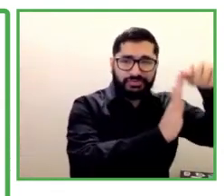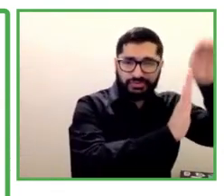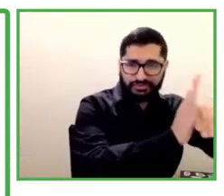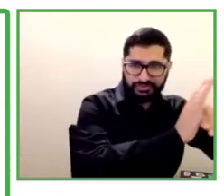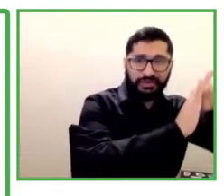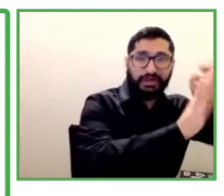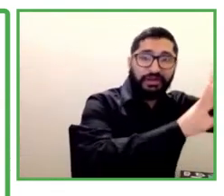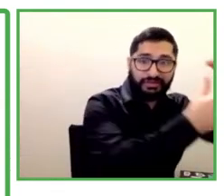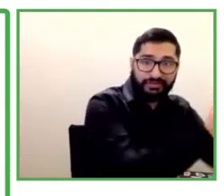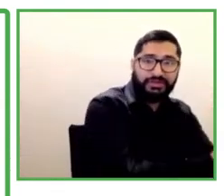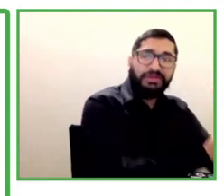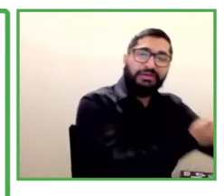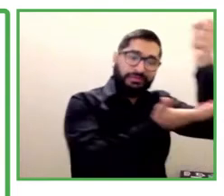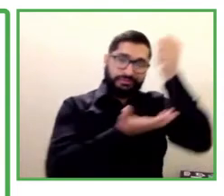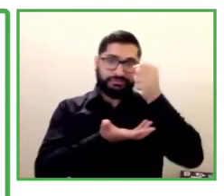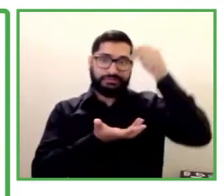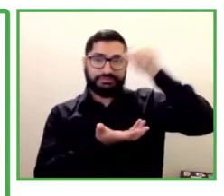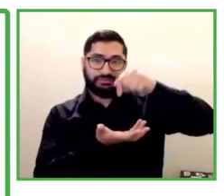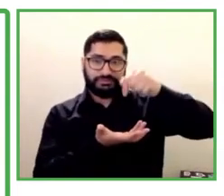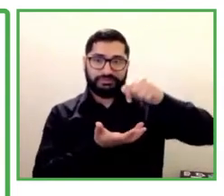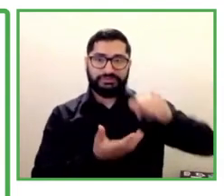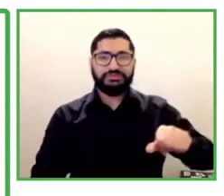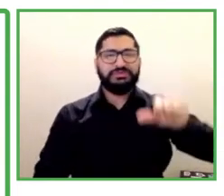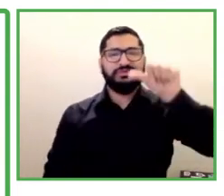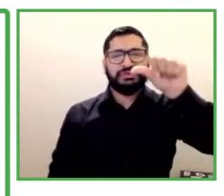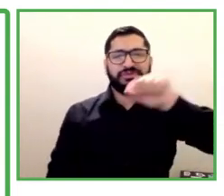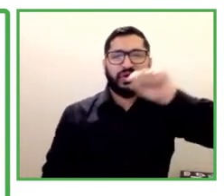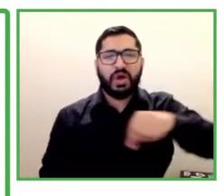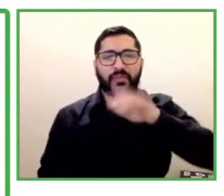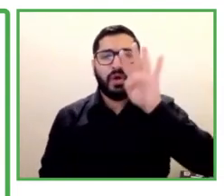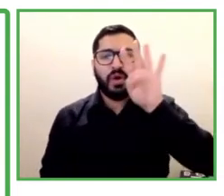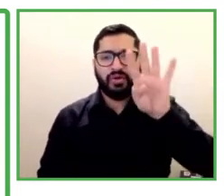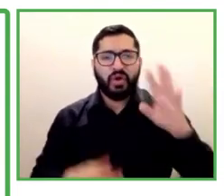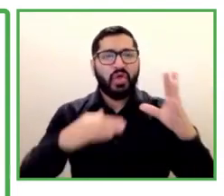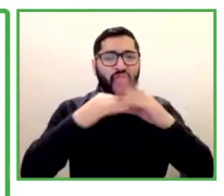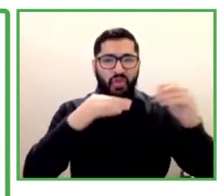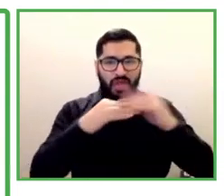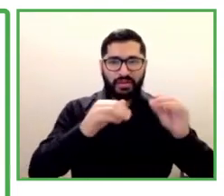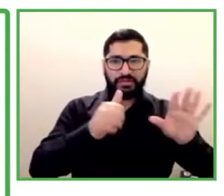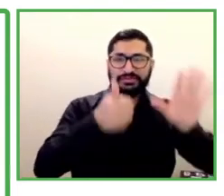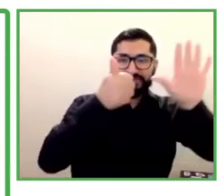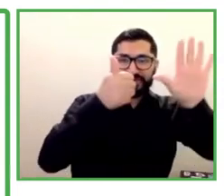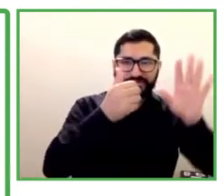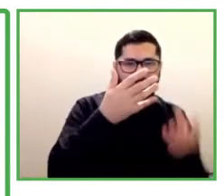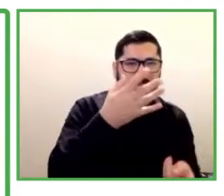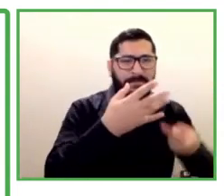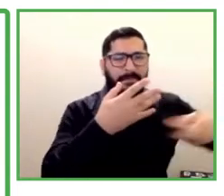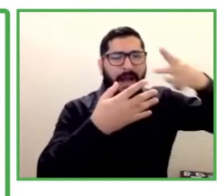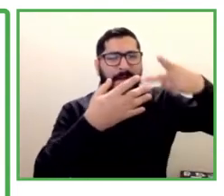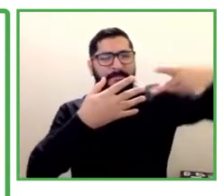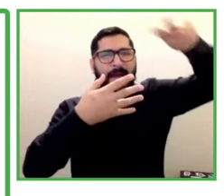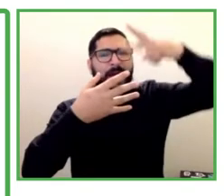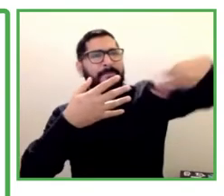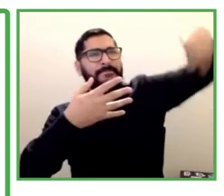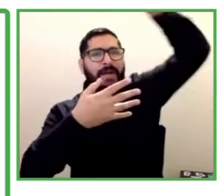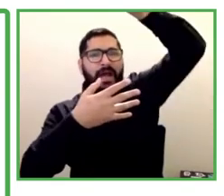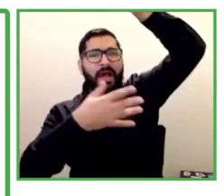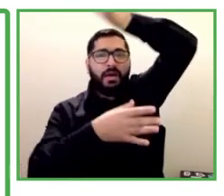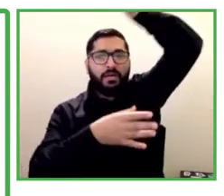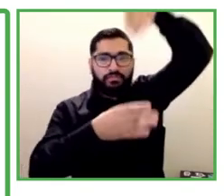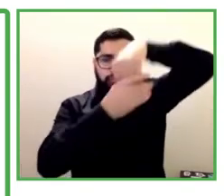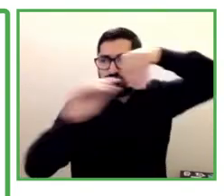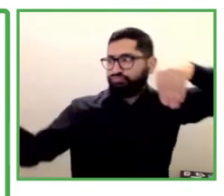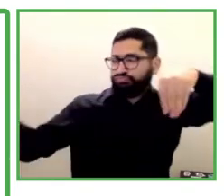times the local return and this was twice the local